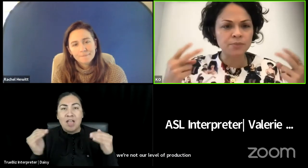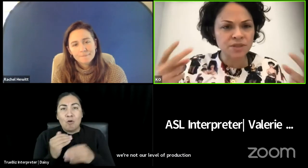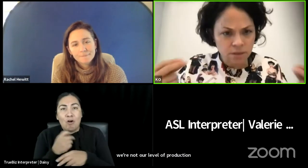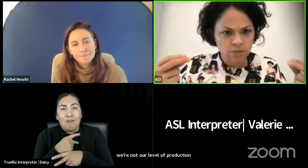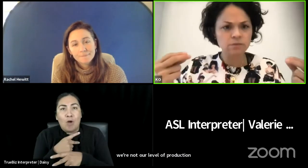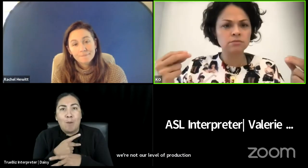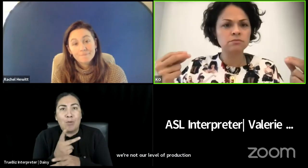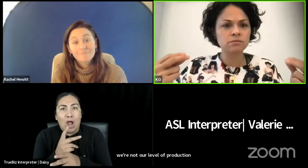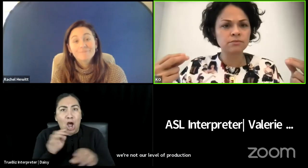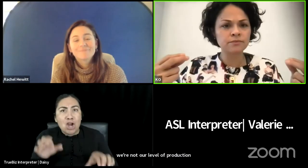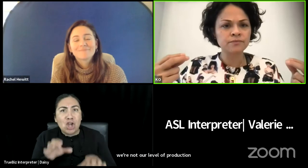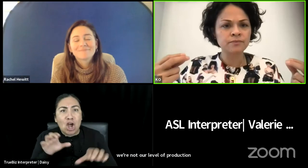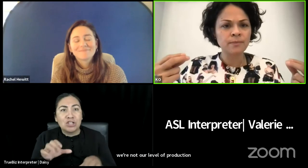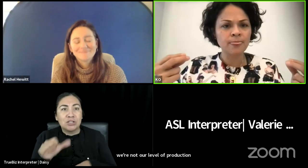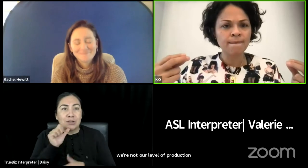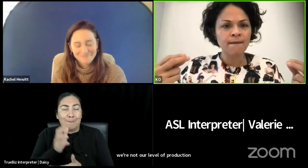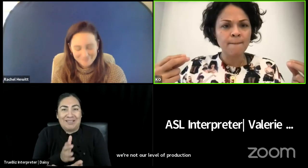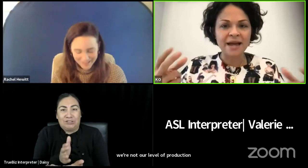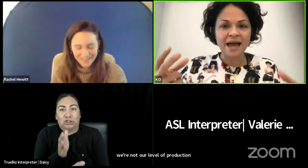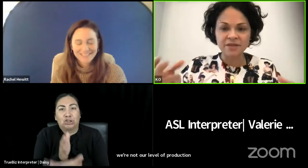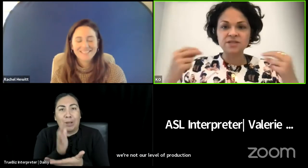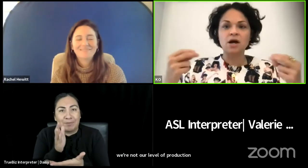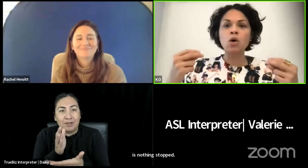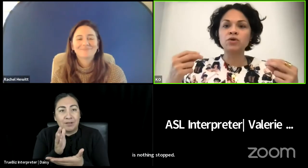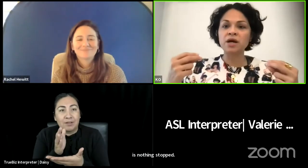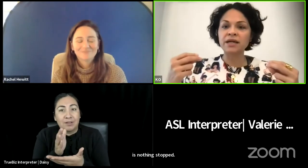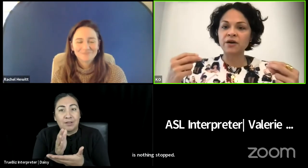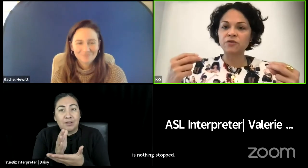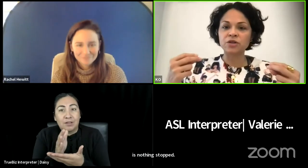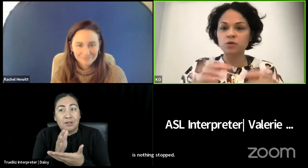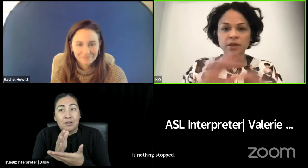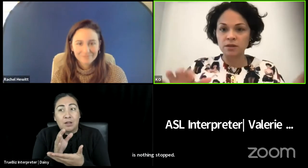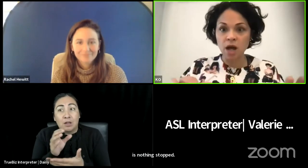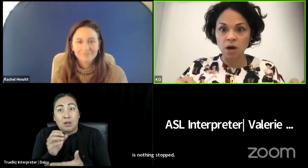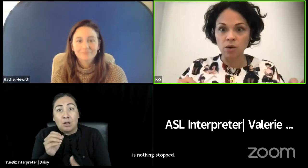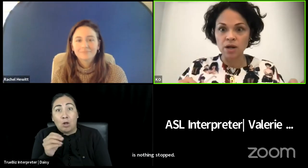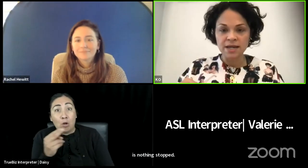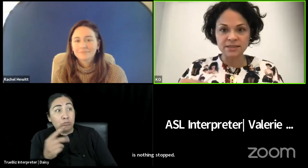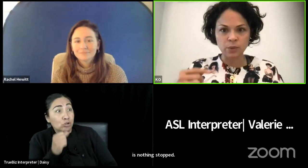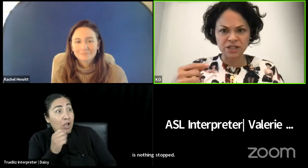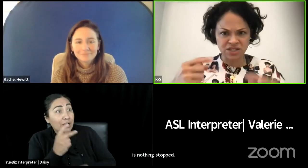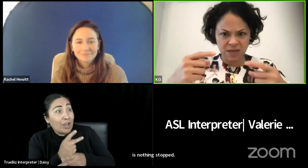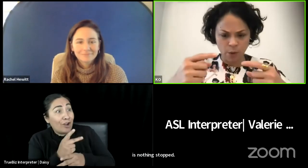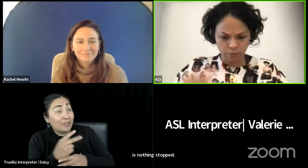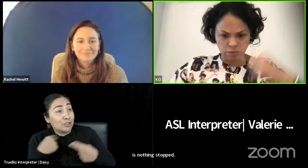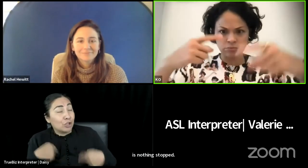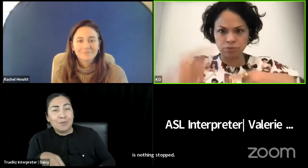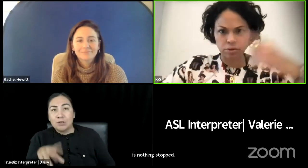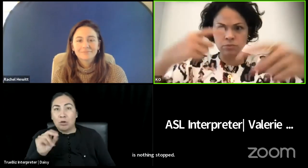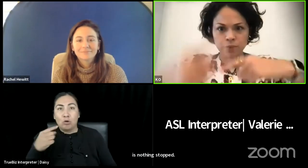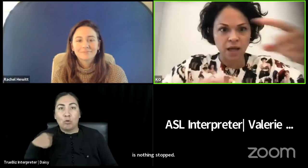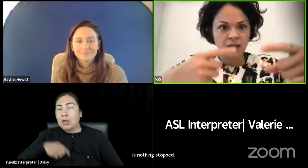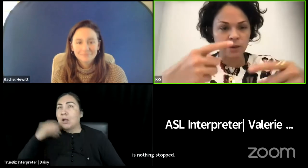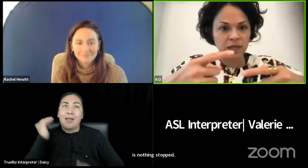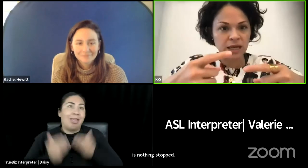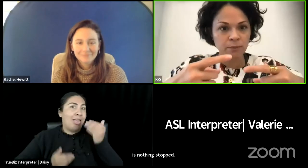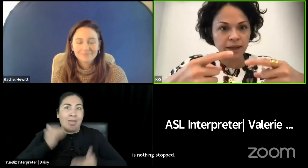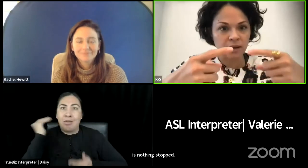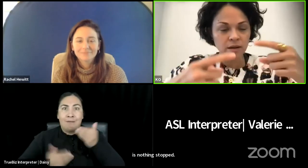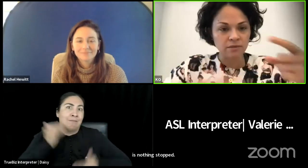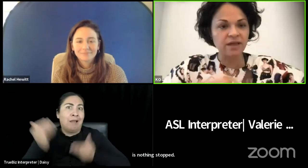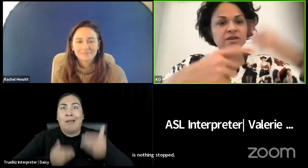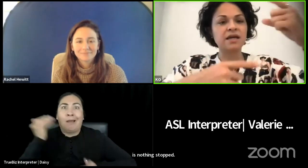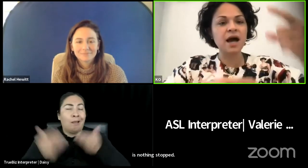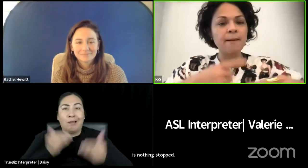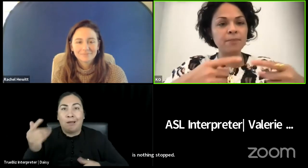stopped by having to, Oh, you're not caring for the human. No, it's like, we should just keep going. Like we keep